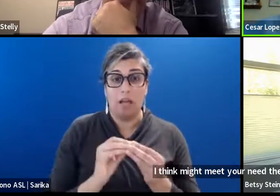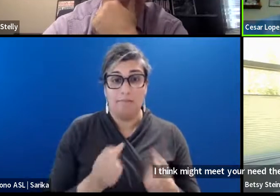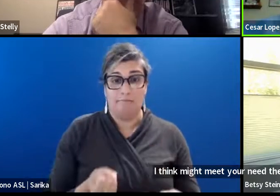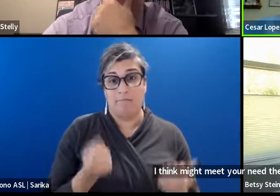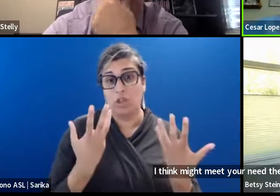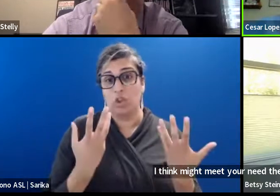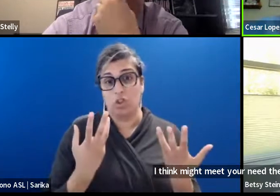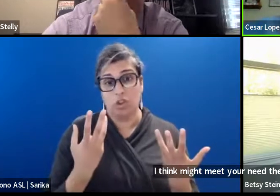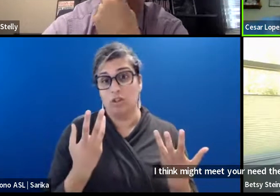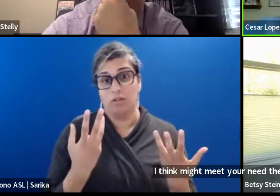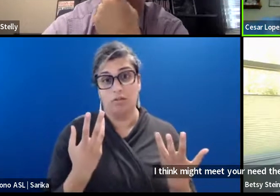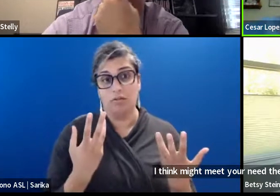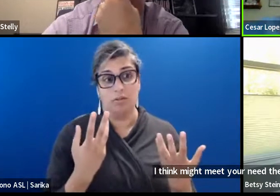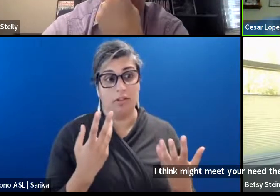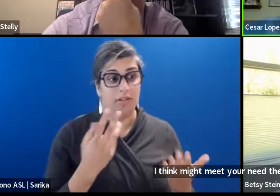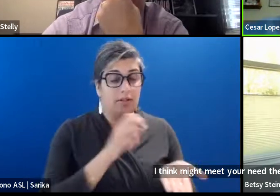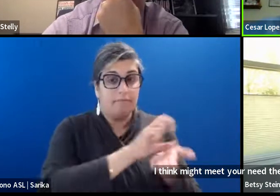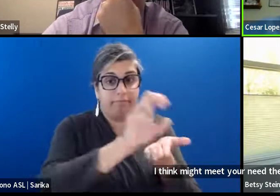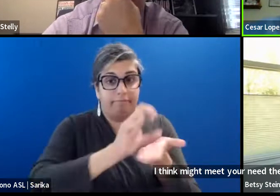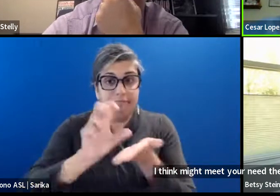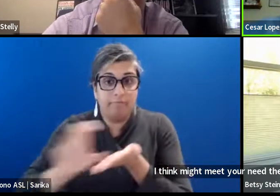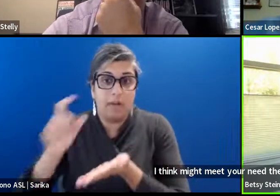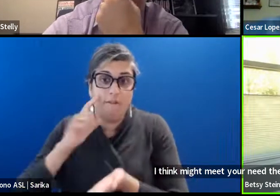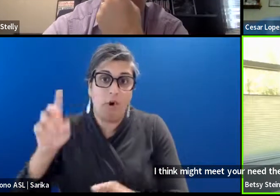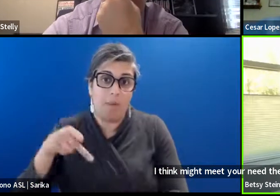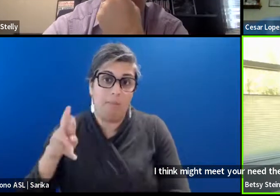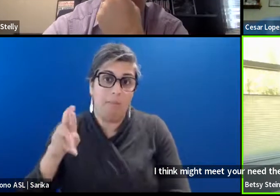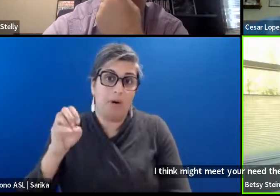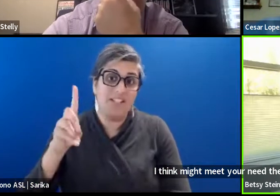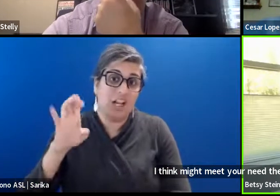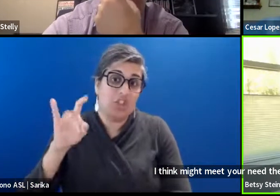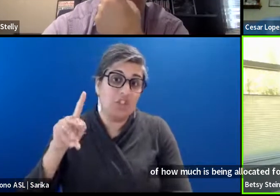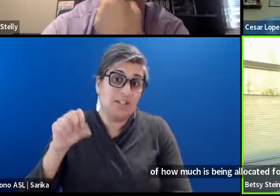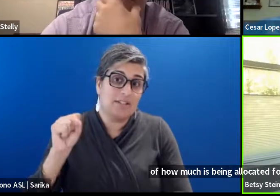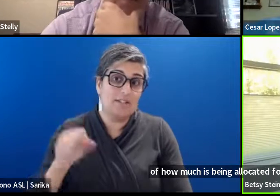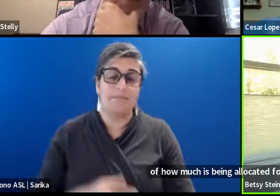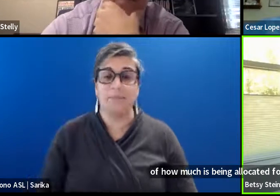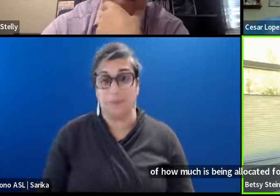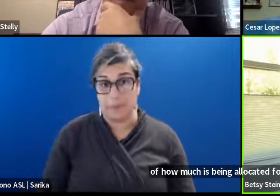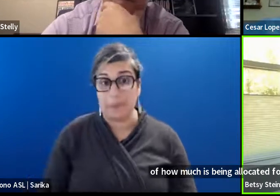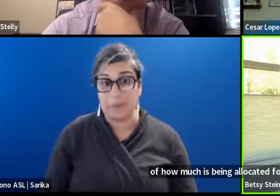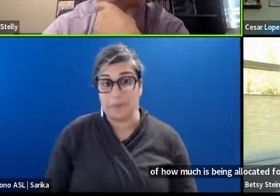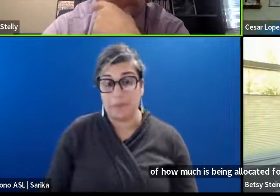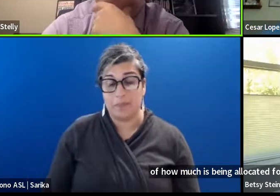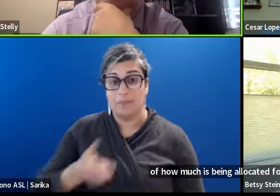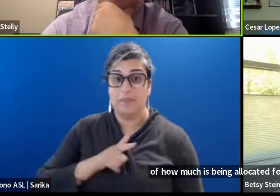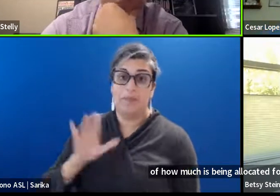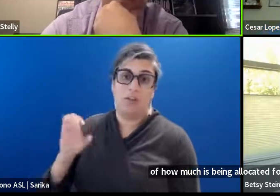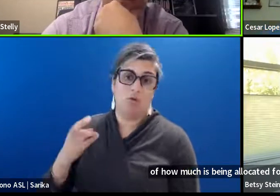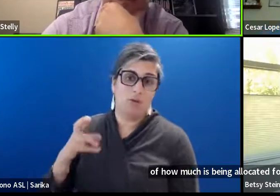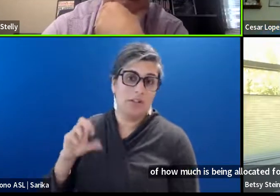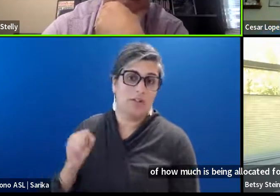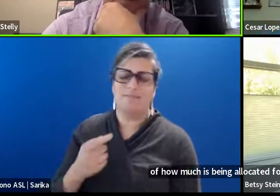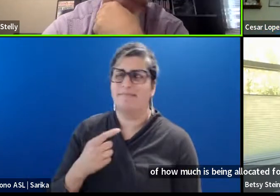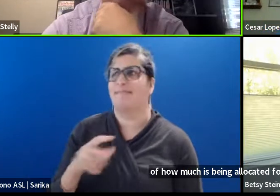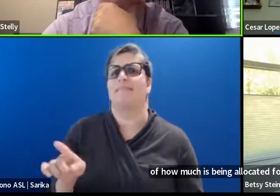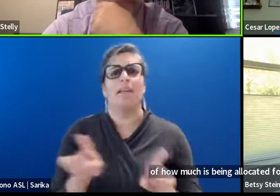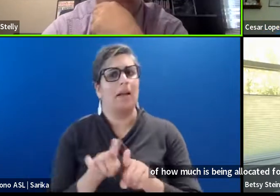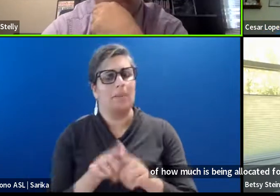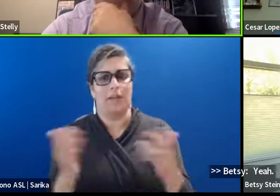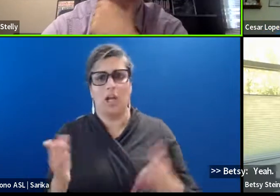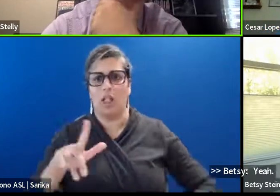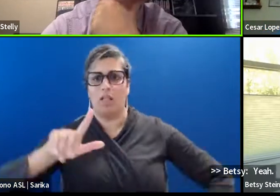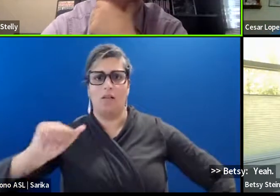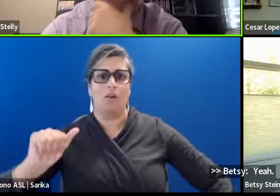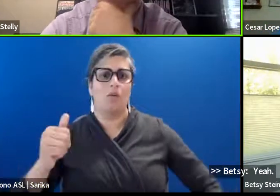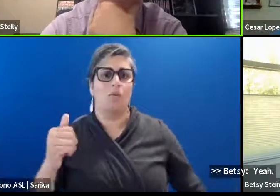uh, allocated for productions. Yeah. Yeah, same here. I mean, we have, we have numbers